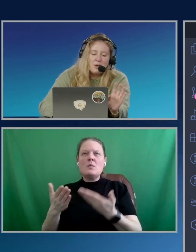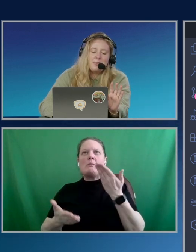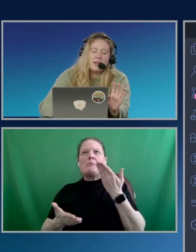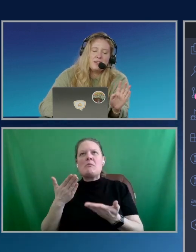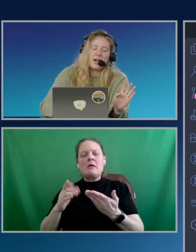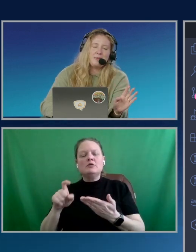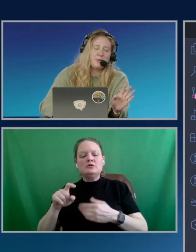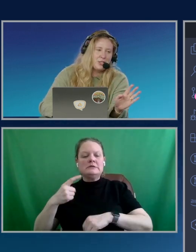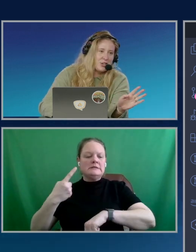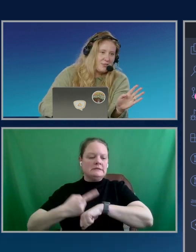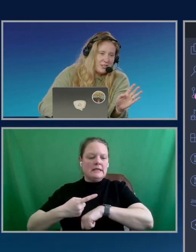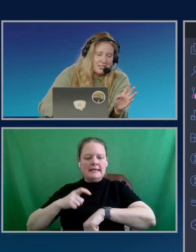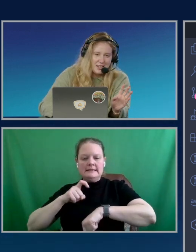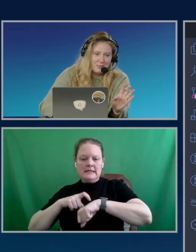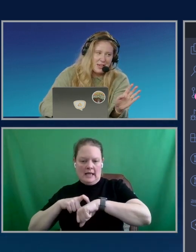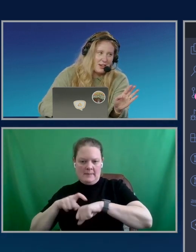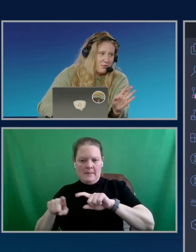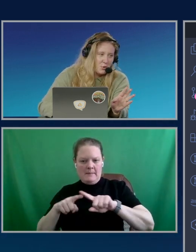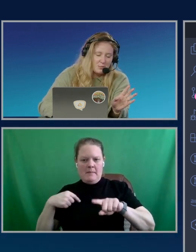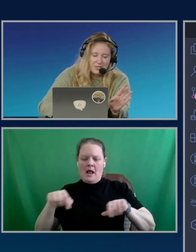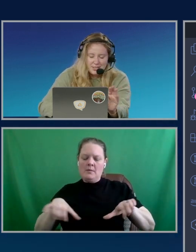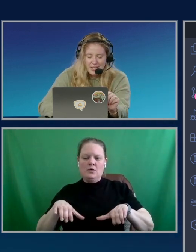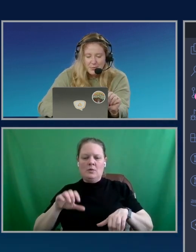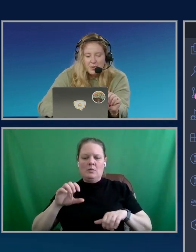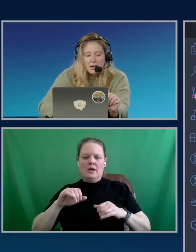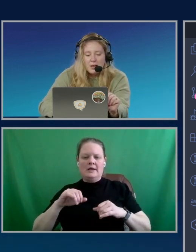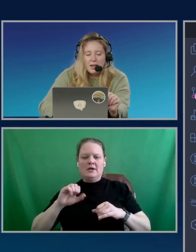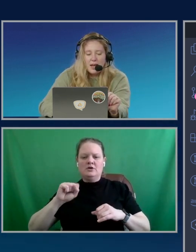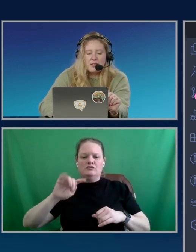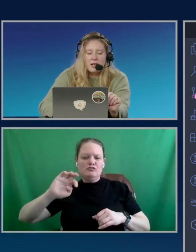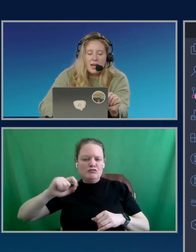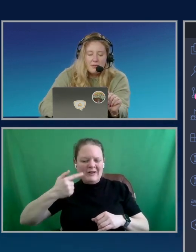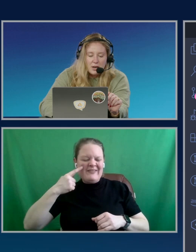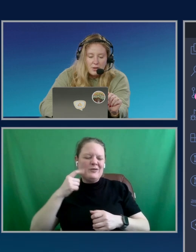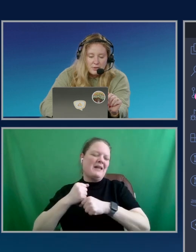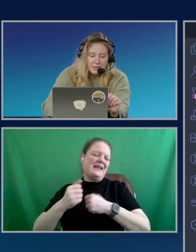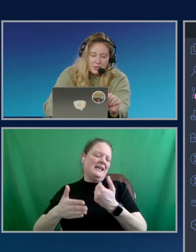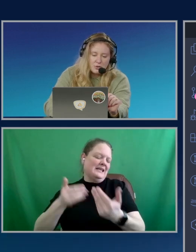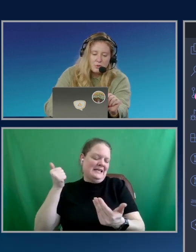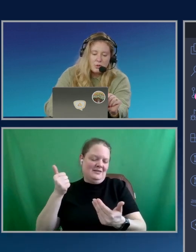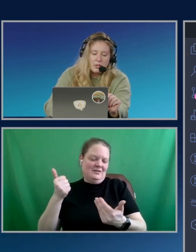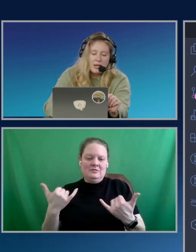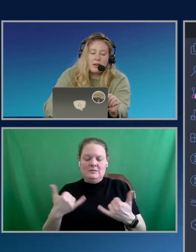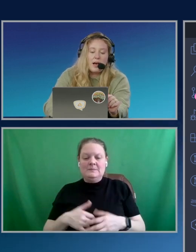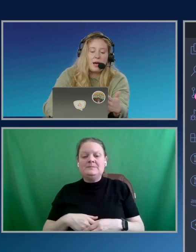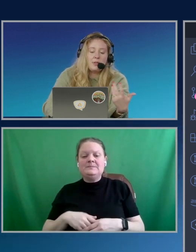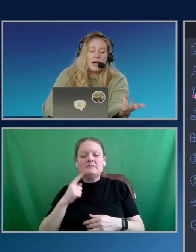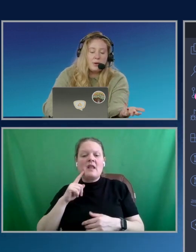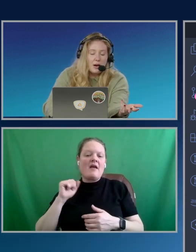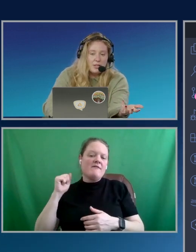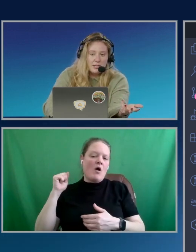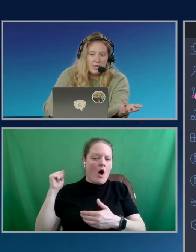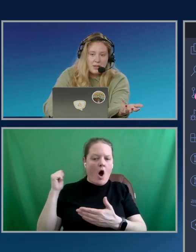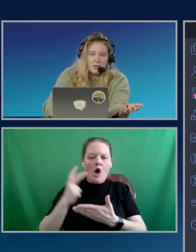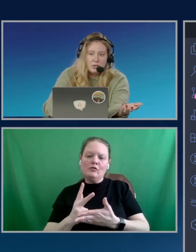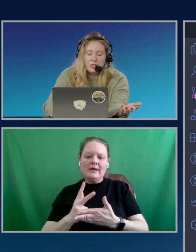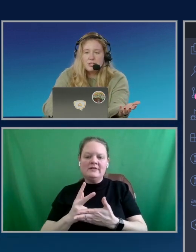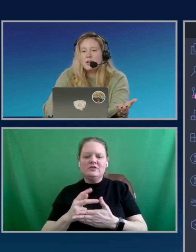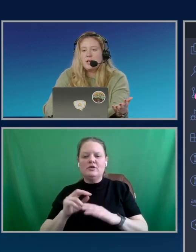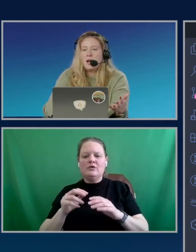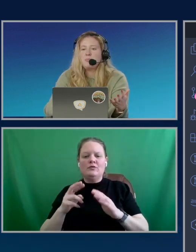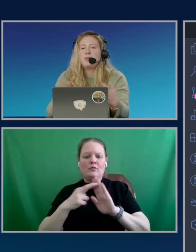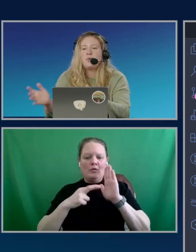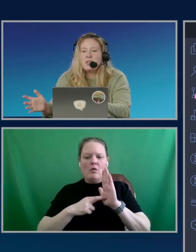time, but I'm doing string for the sake of making forms easier. And then I have an authorization rule and I'm allowing authenticated